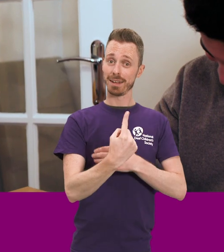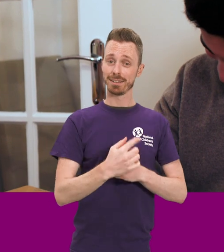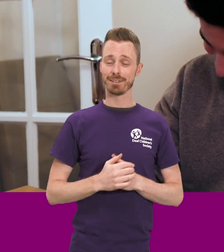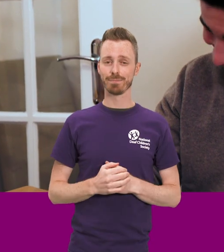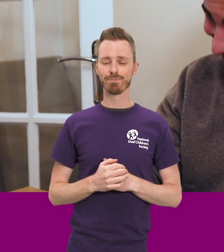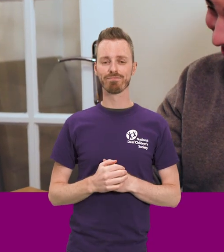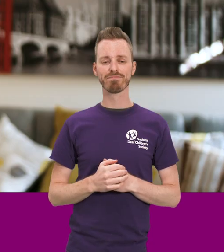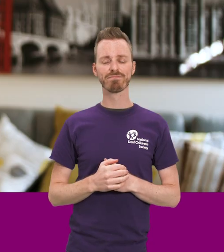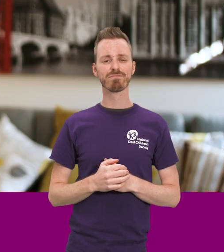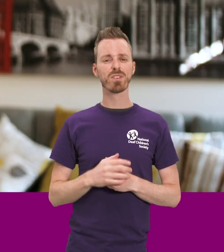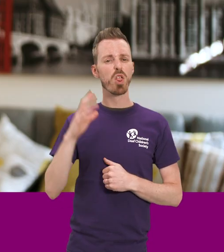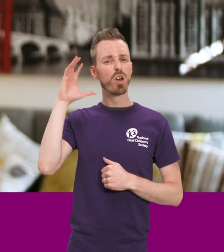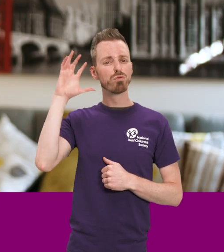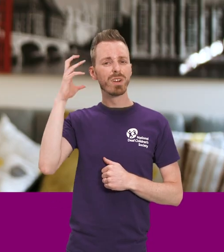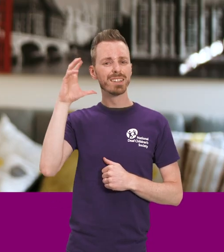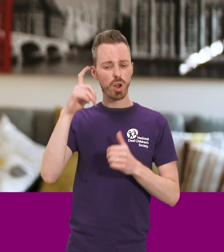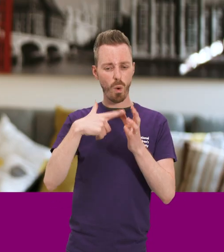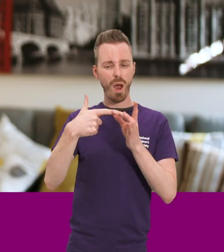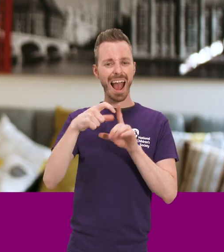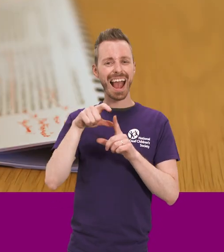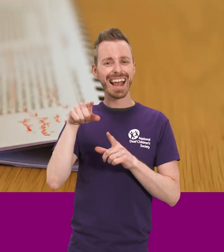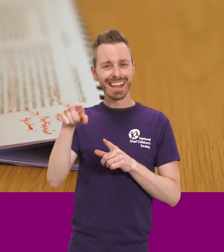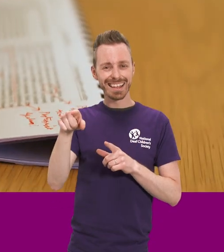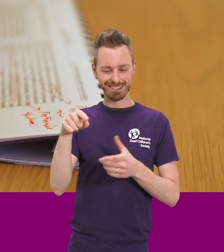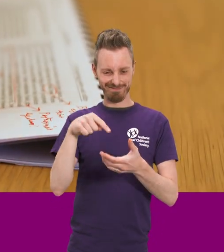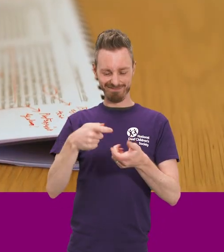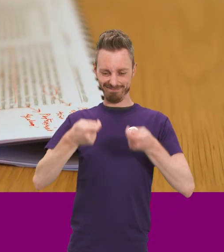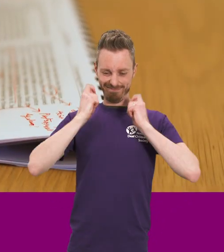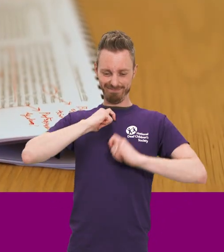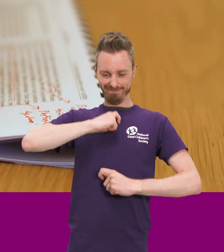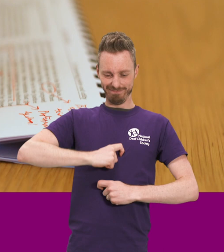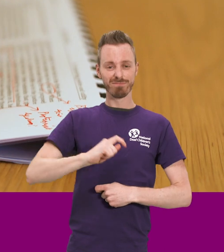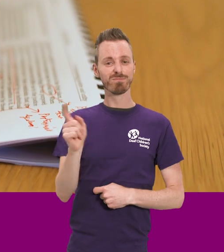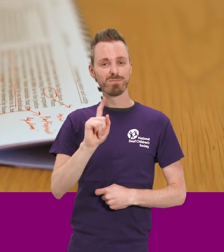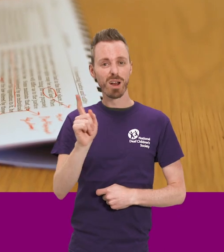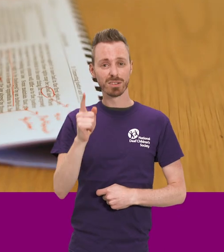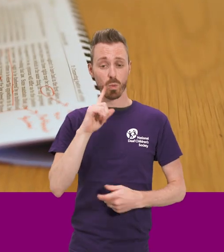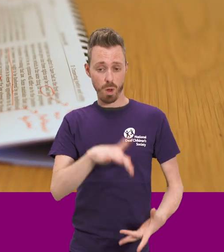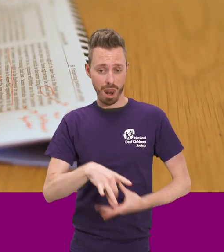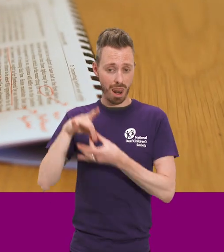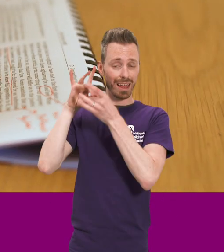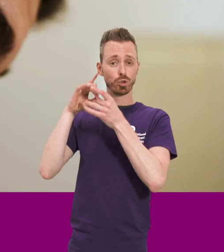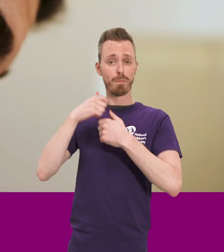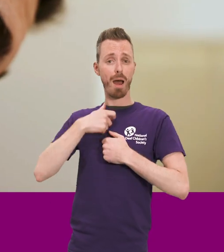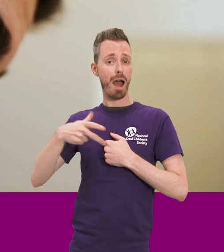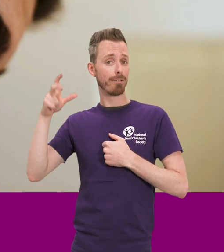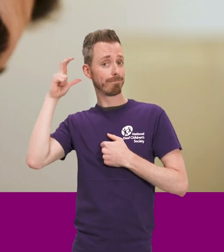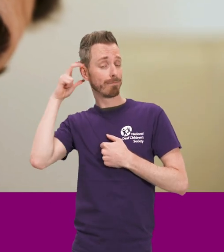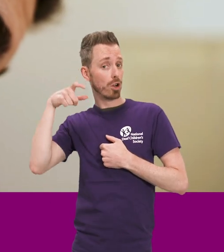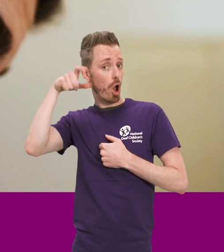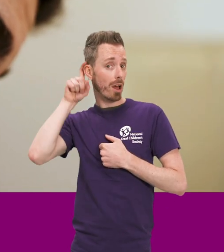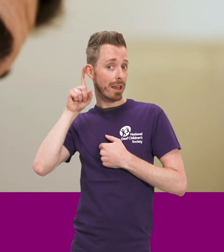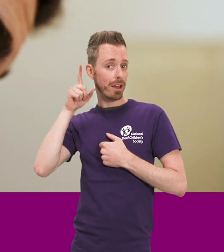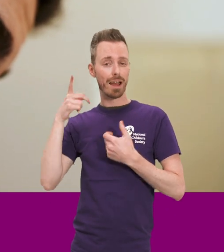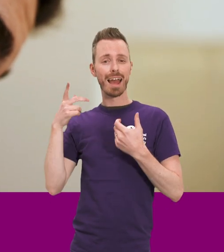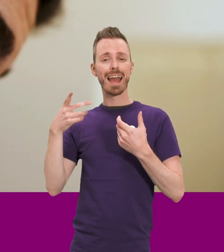independent. The main idea is that it's a radio aid so instead of picking up sound and sending it to a speaker it's sending it directly into